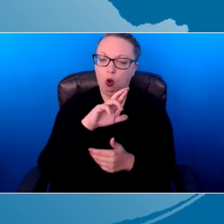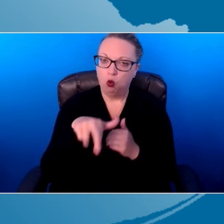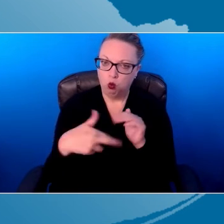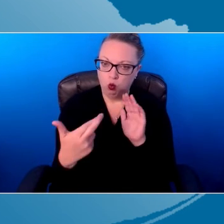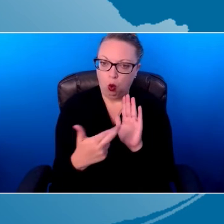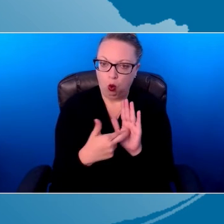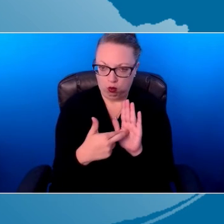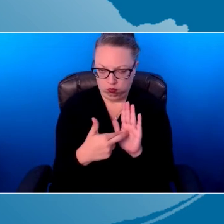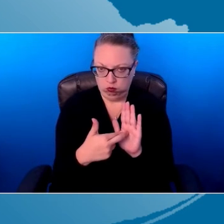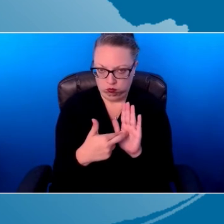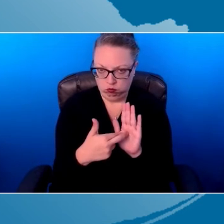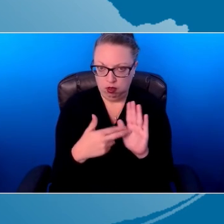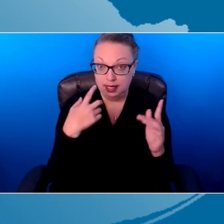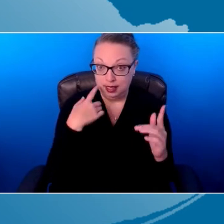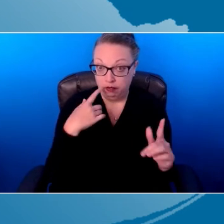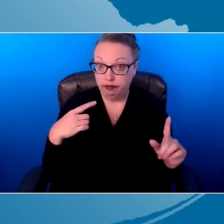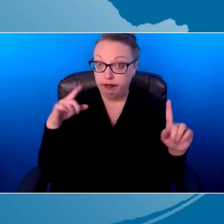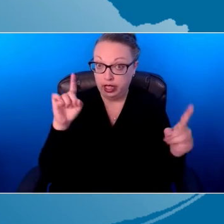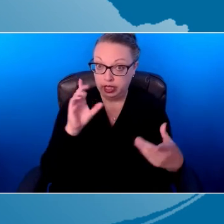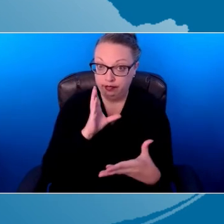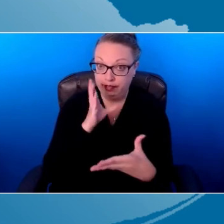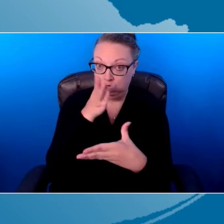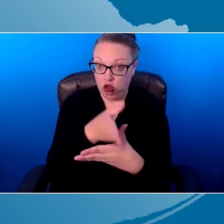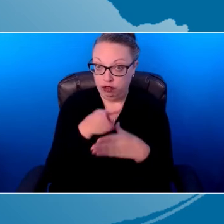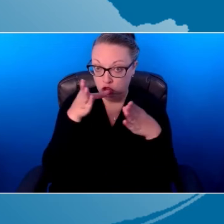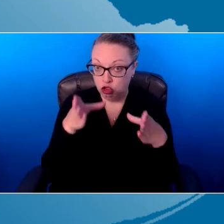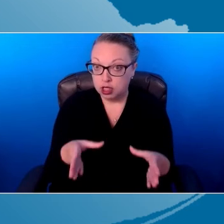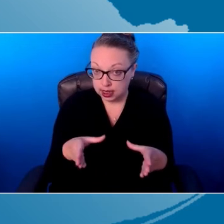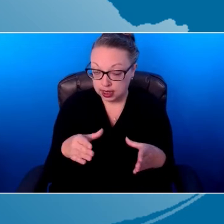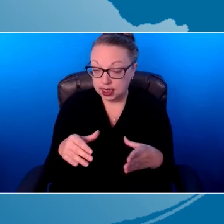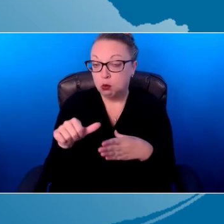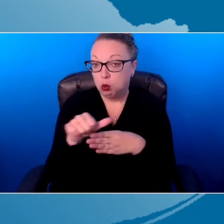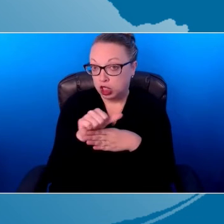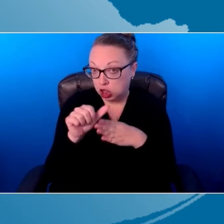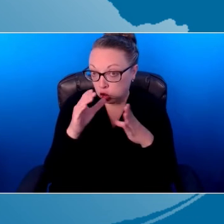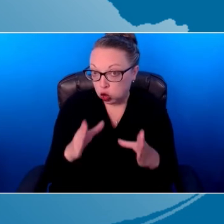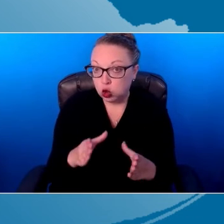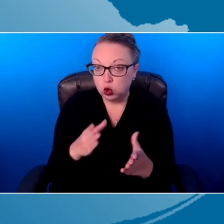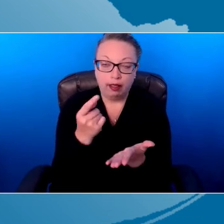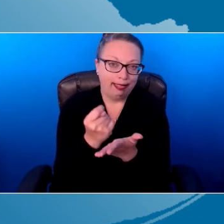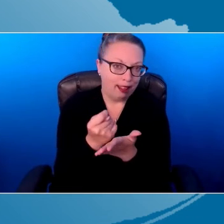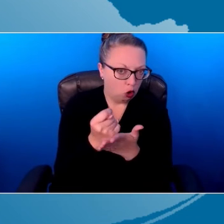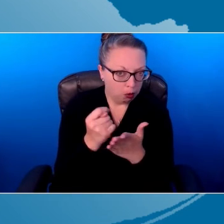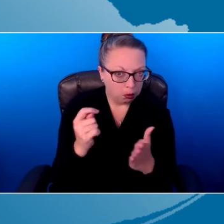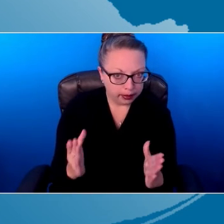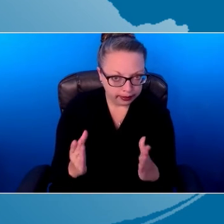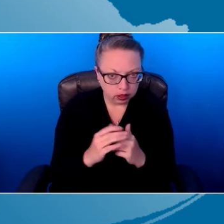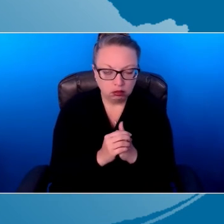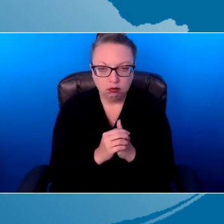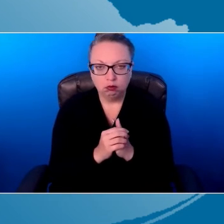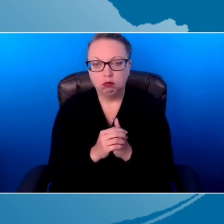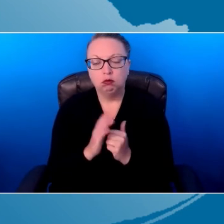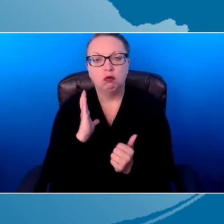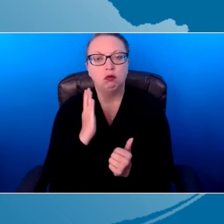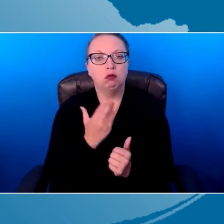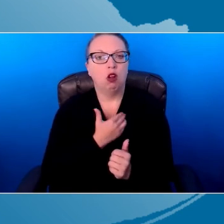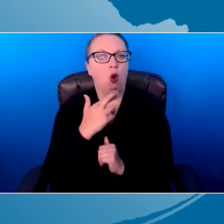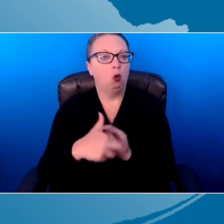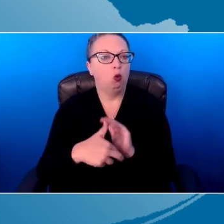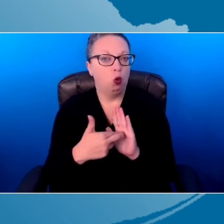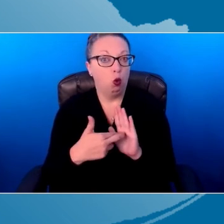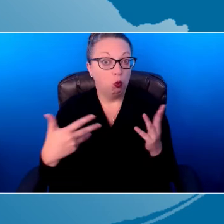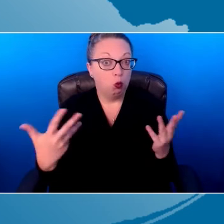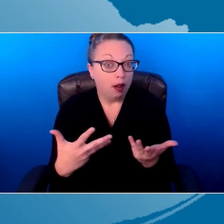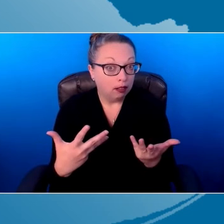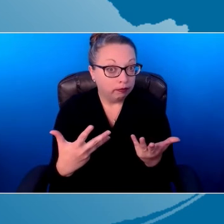effective interventionists and practitioners, therapists, is to move to a